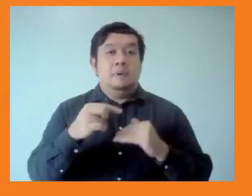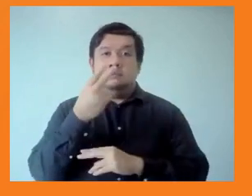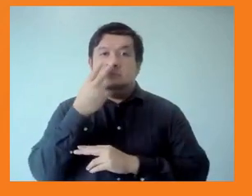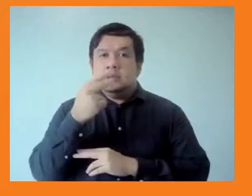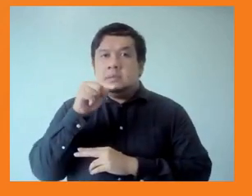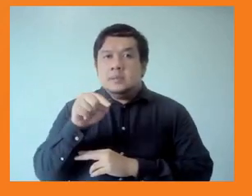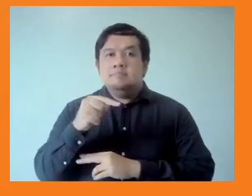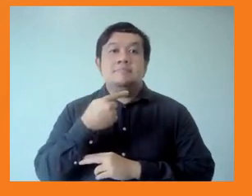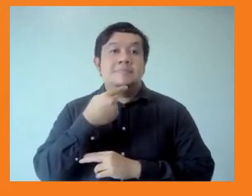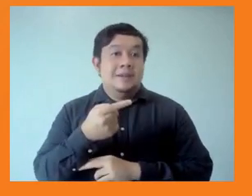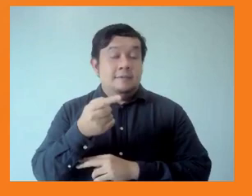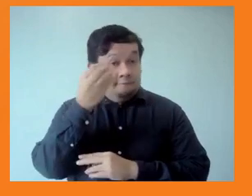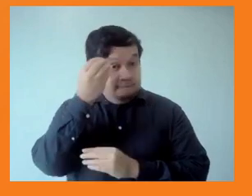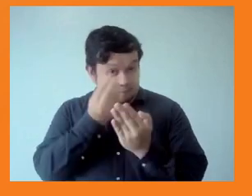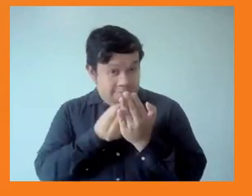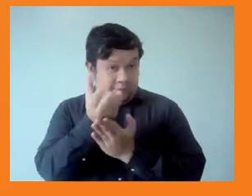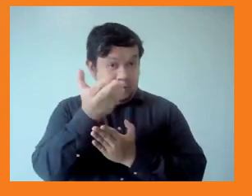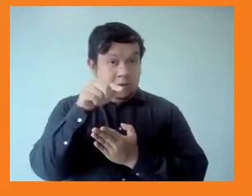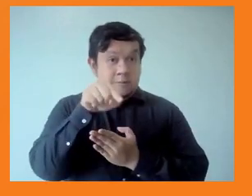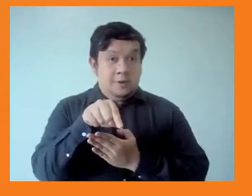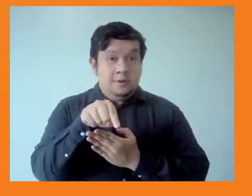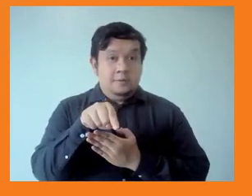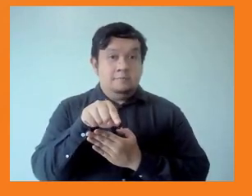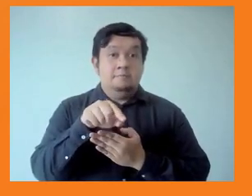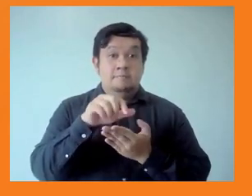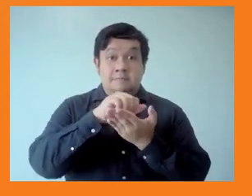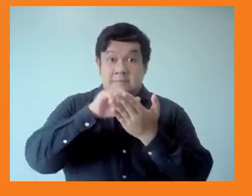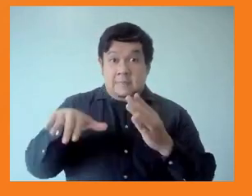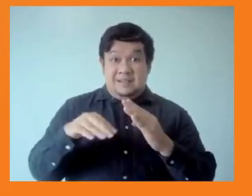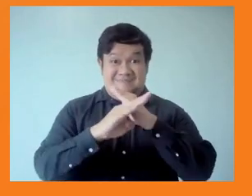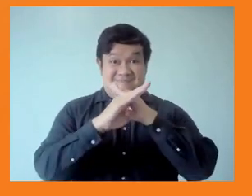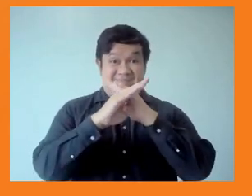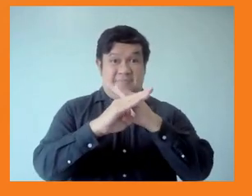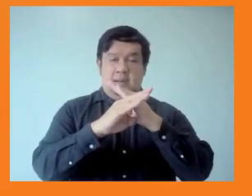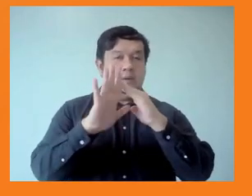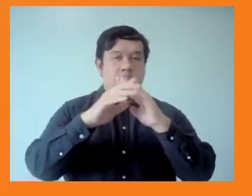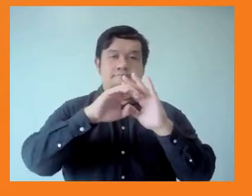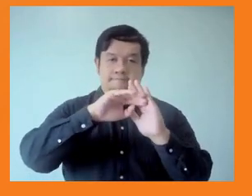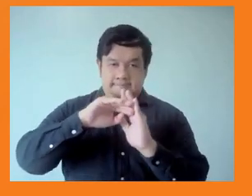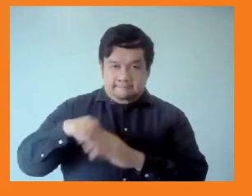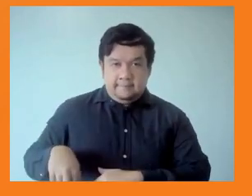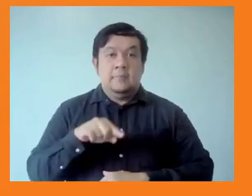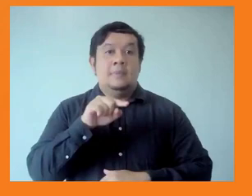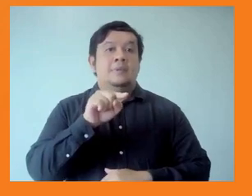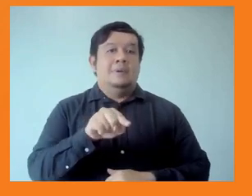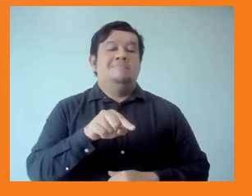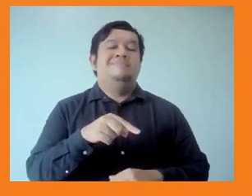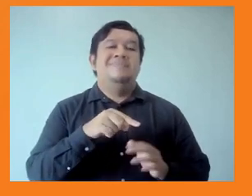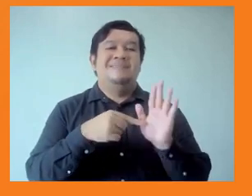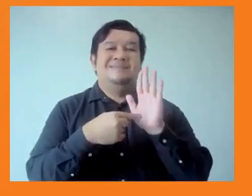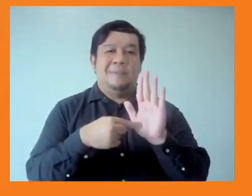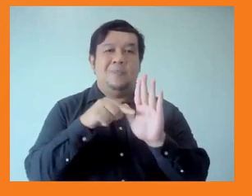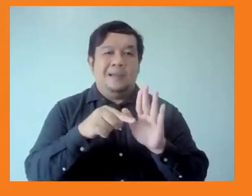if you remove all the barriers, like, for instance, what growth argues, that if you have a free market, then